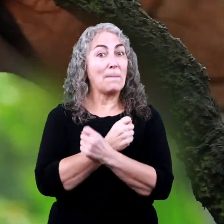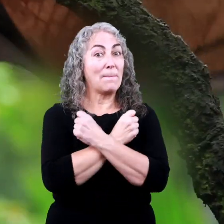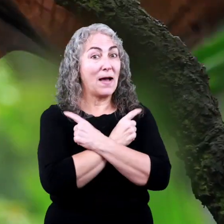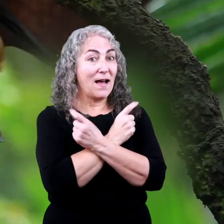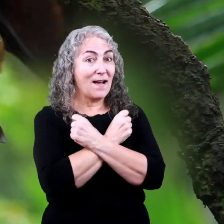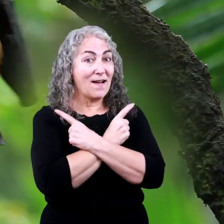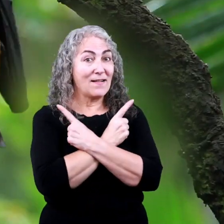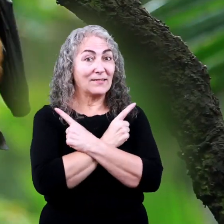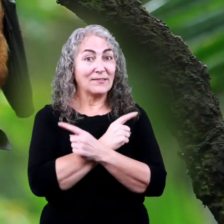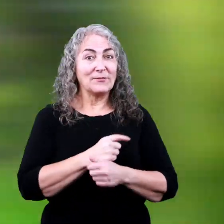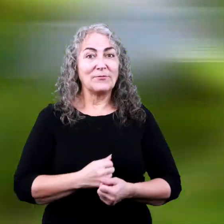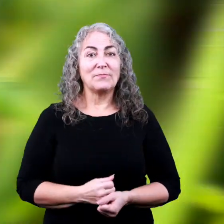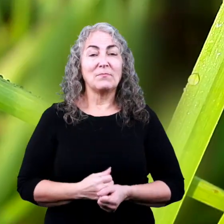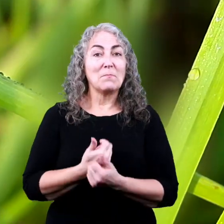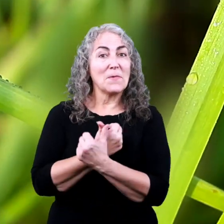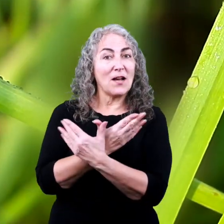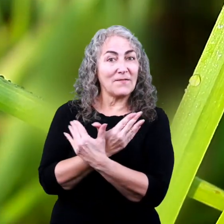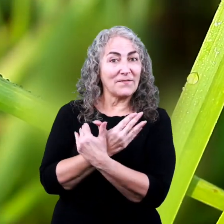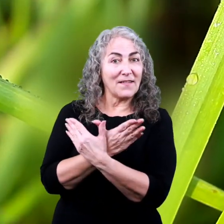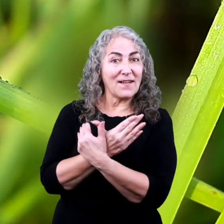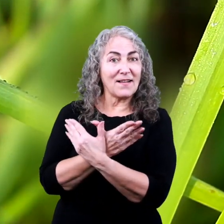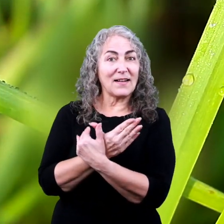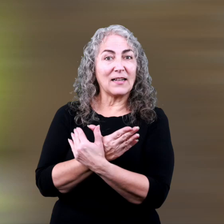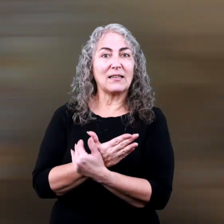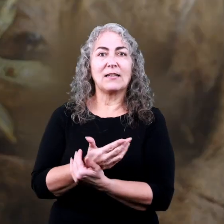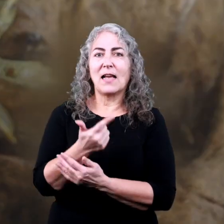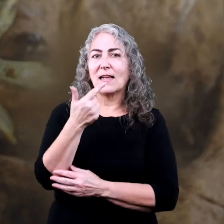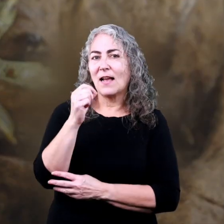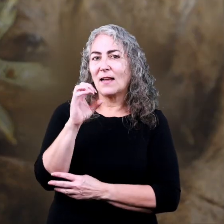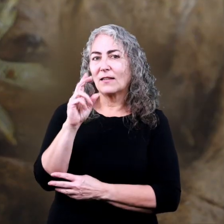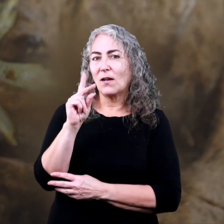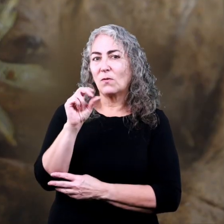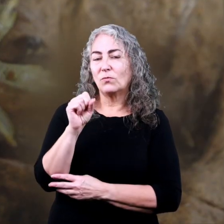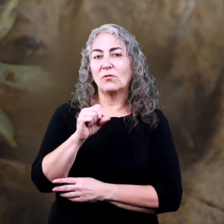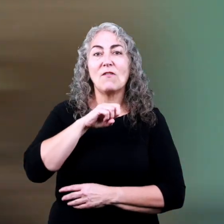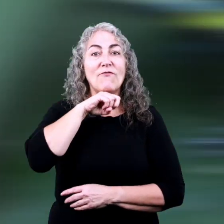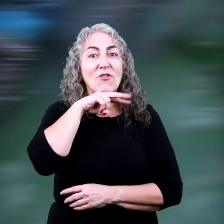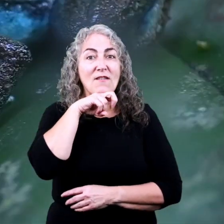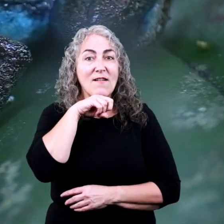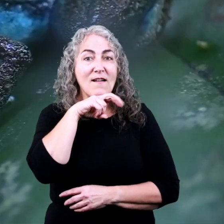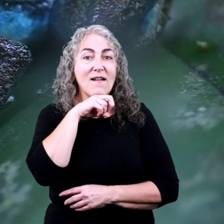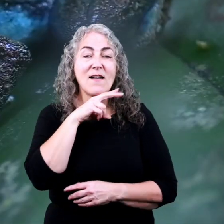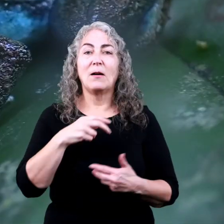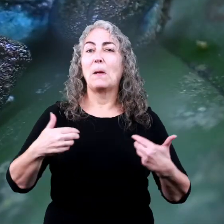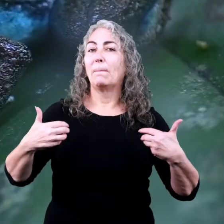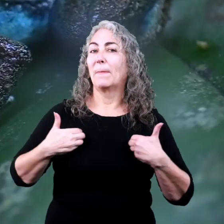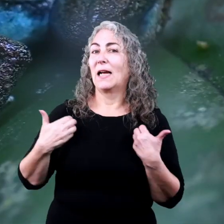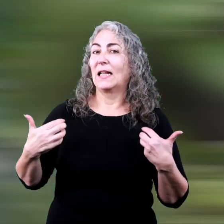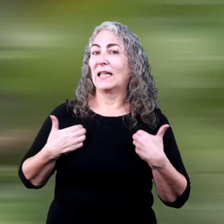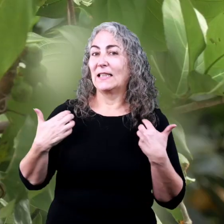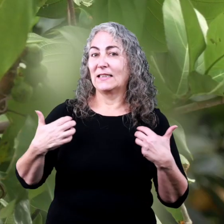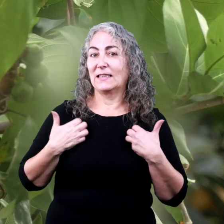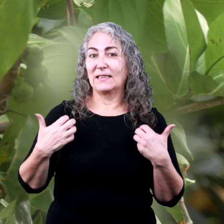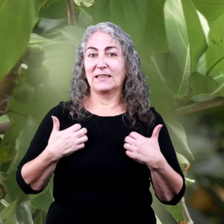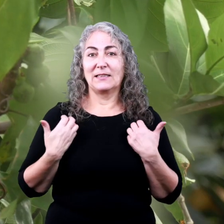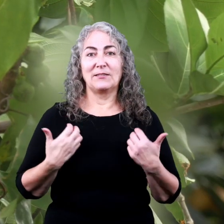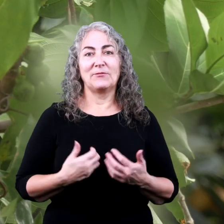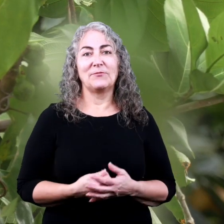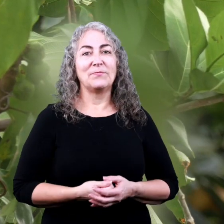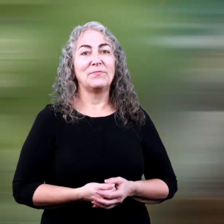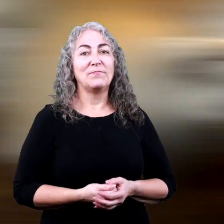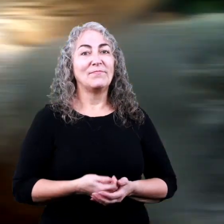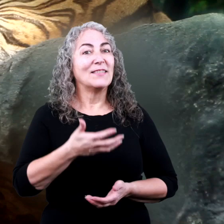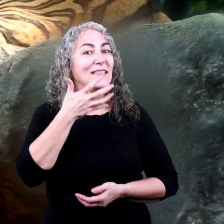bats, butterflies, geckos, frogs, monkeys,